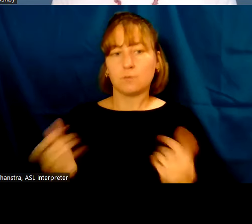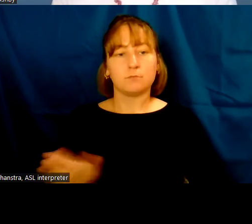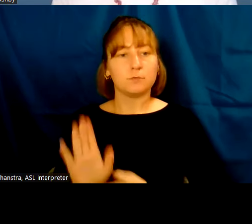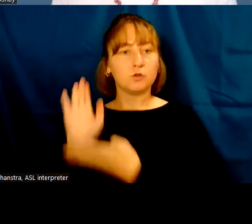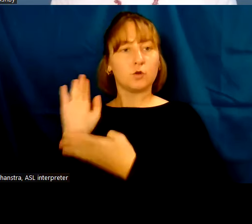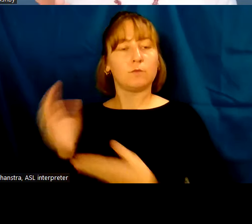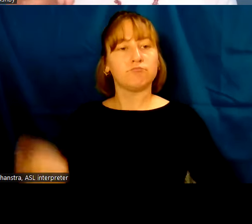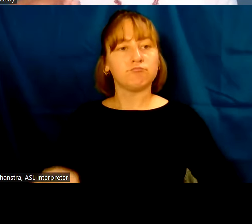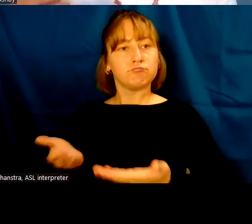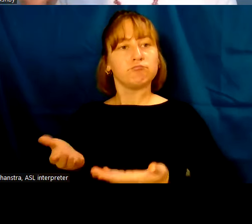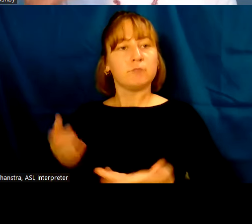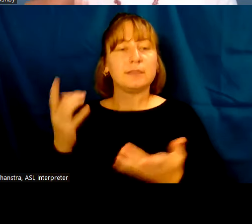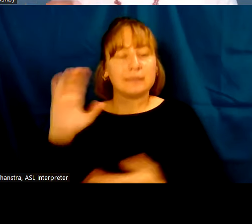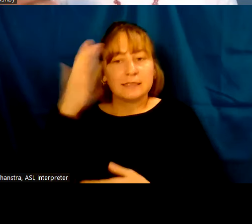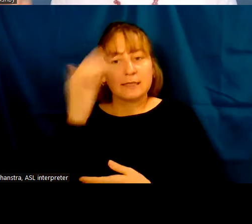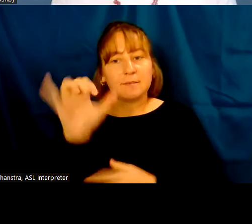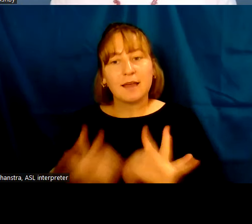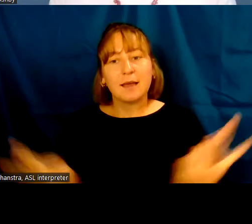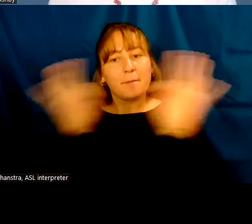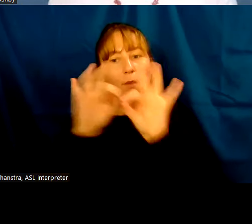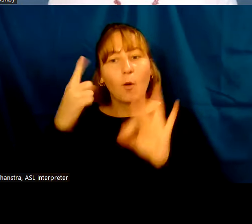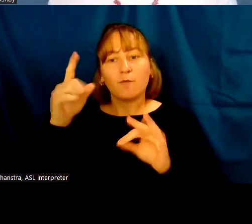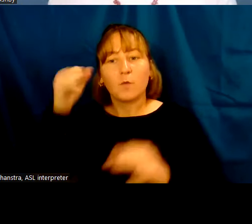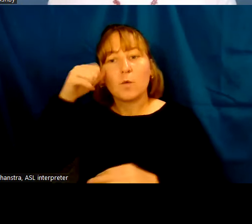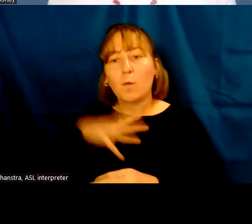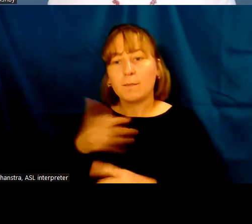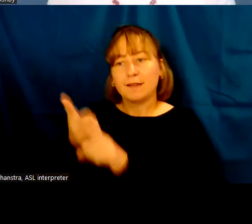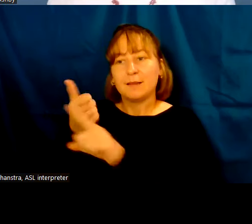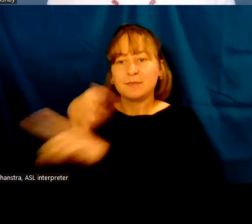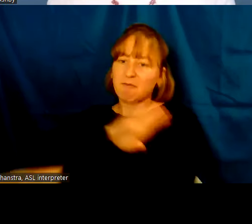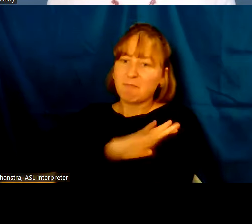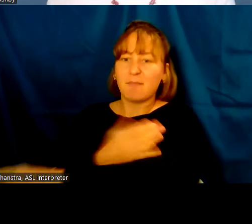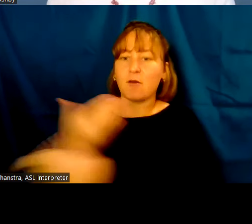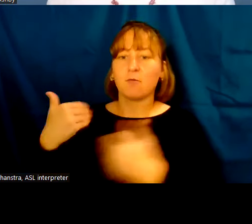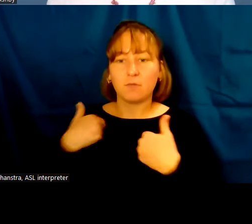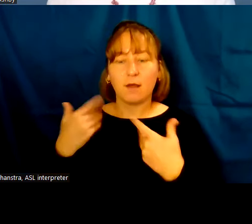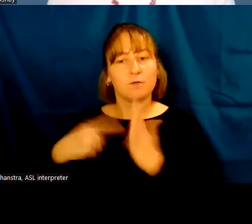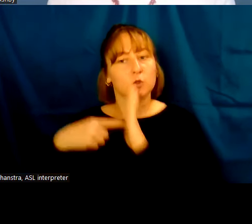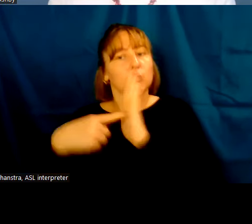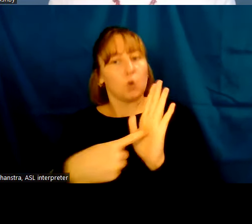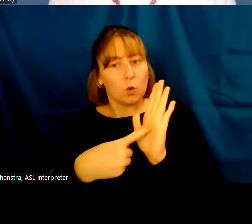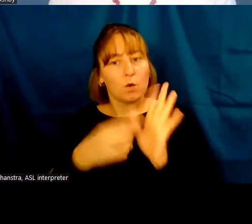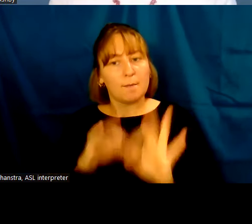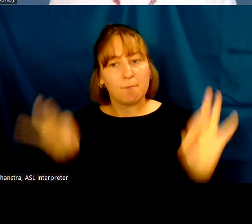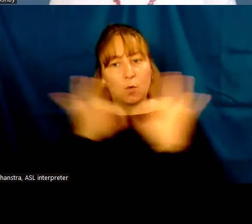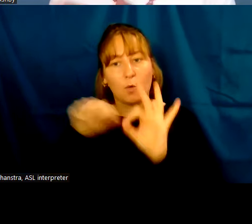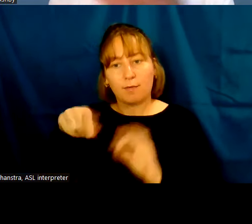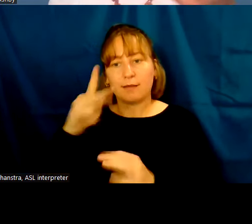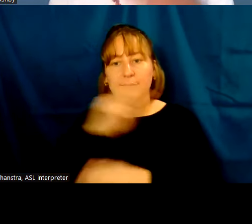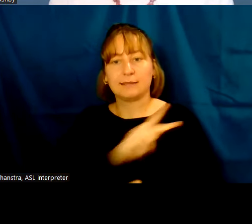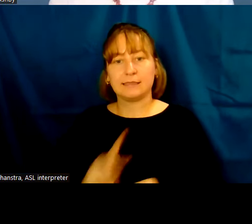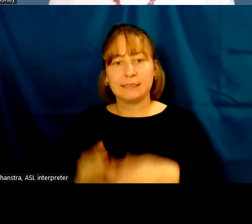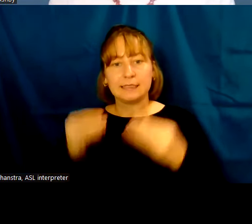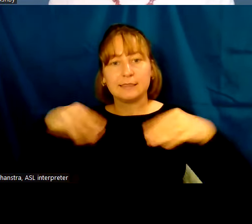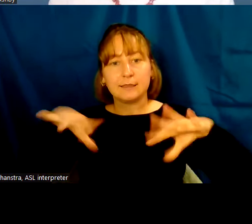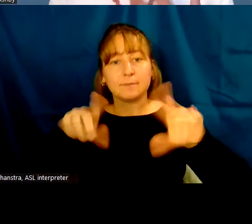to be very important for powerful women in this kingdom of Meroe. But the city is also